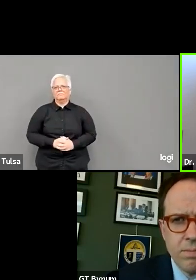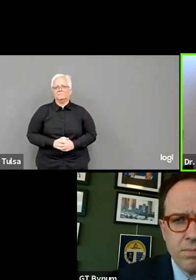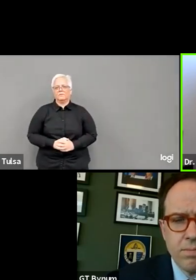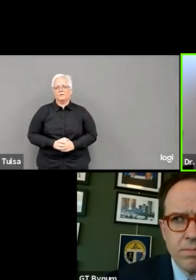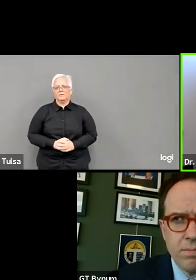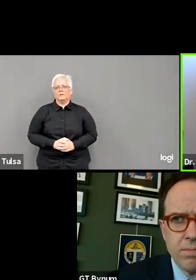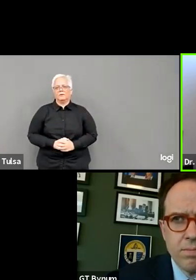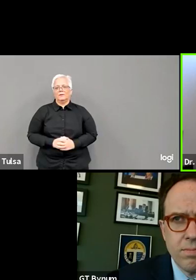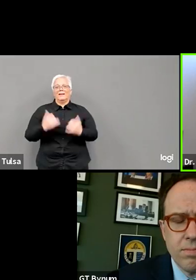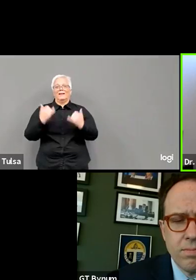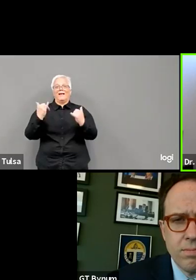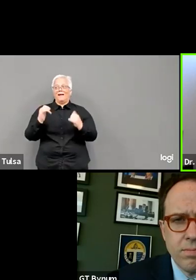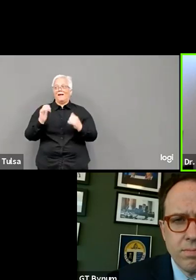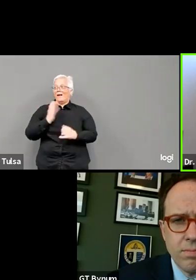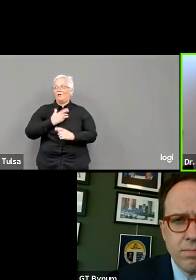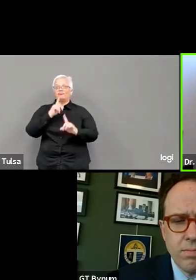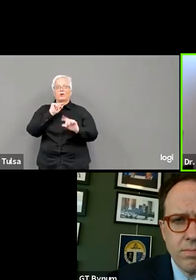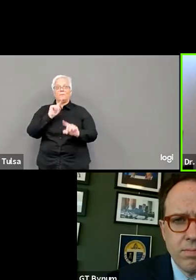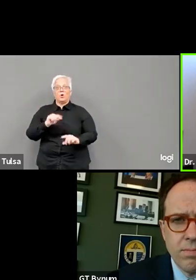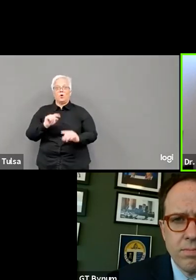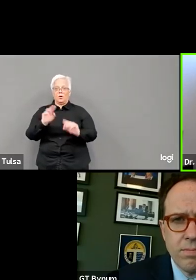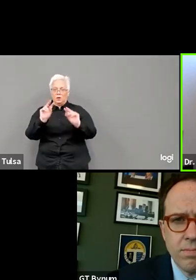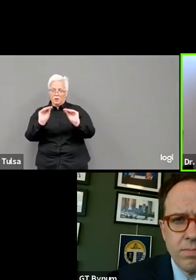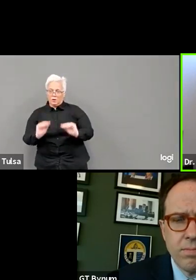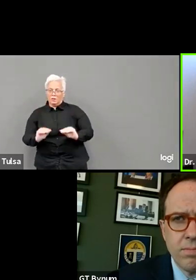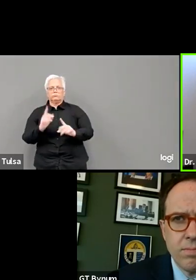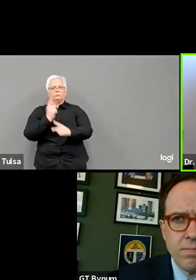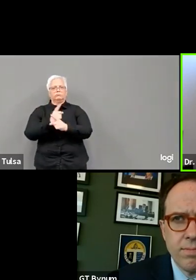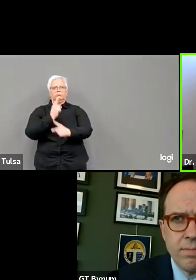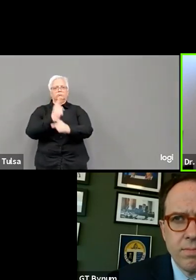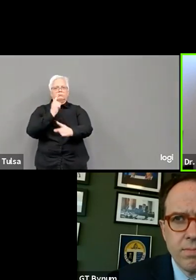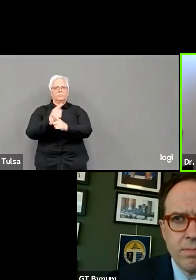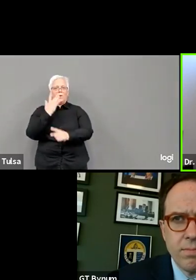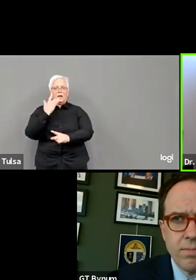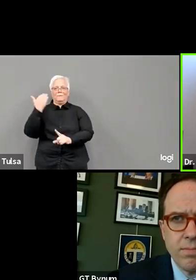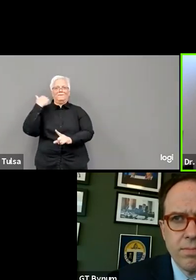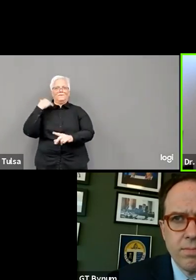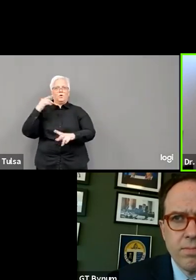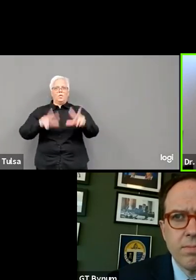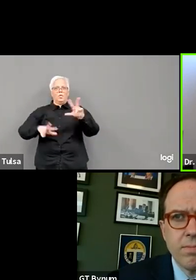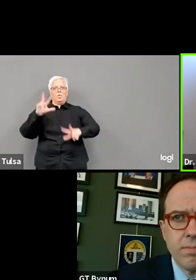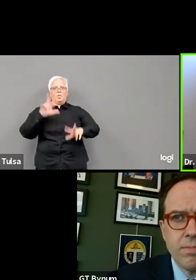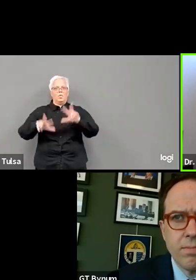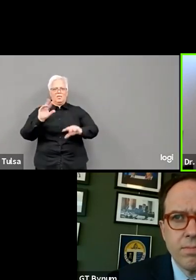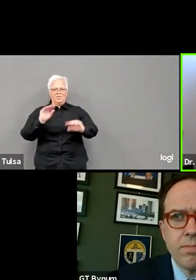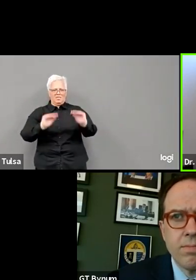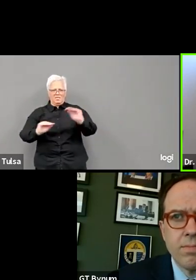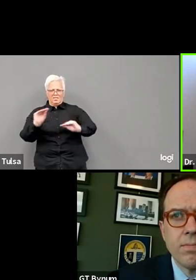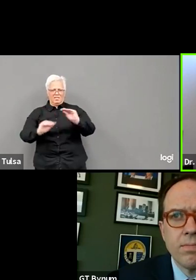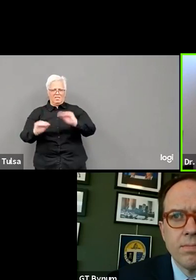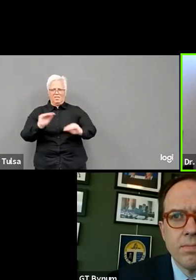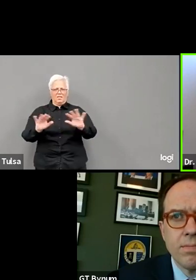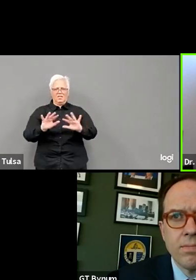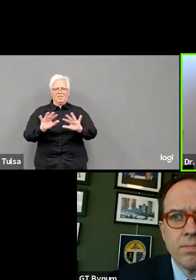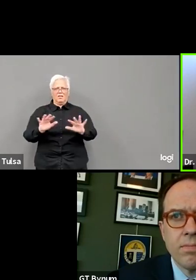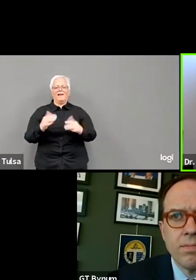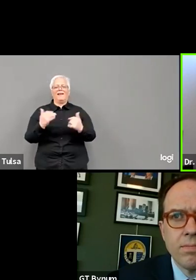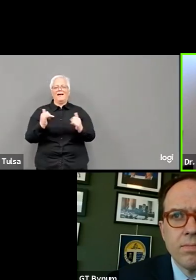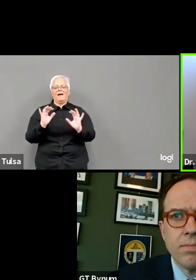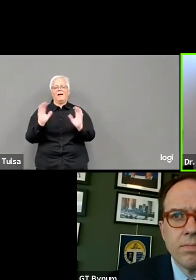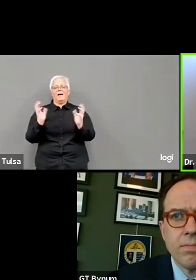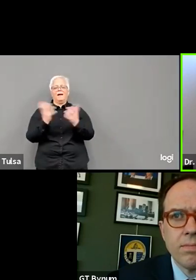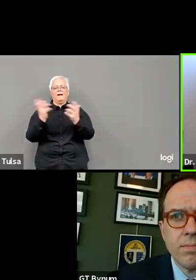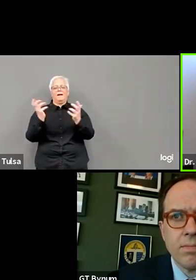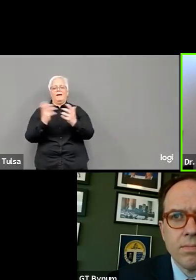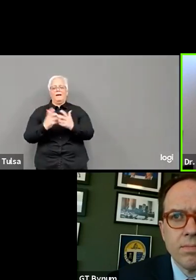our state health department has done a fantastic job at vaccinating Oklahoma, and they've done a very poor job at giving out